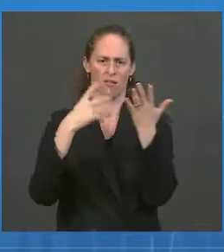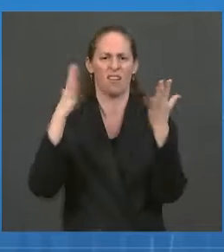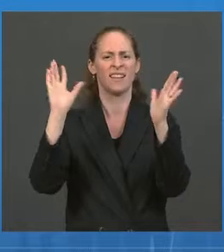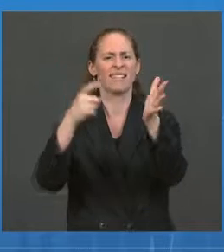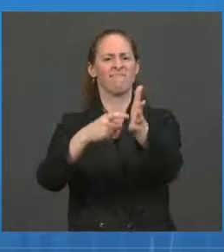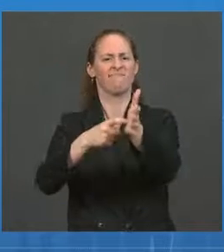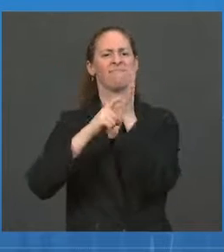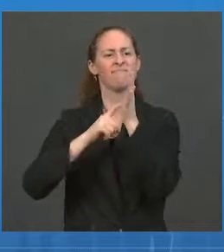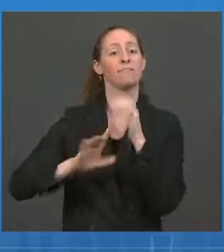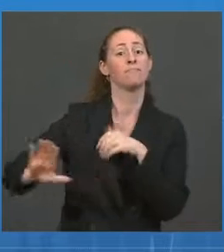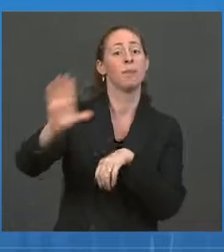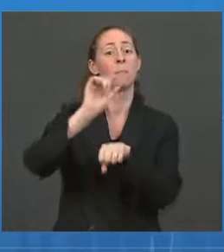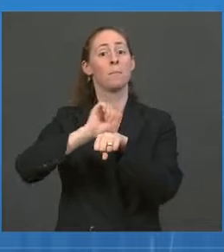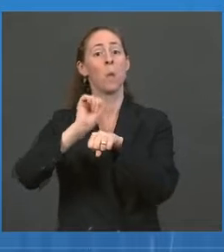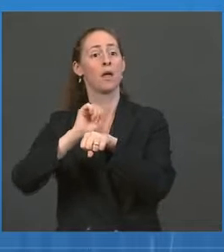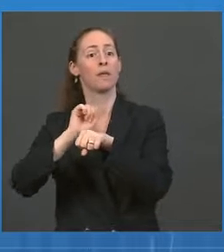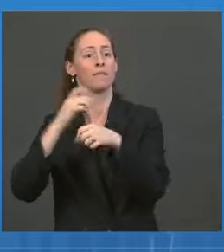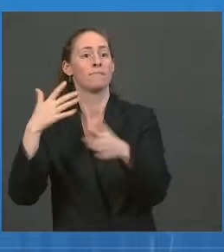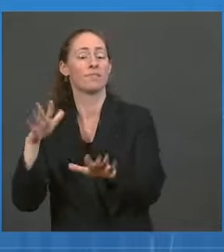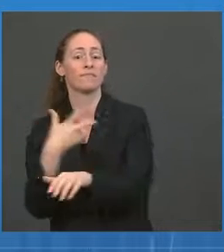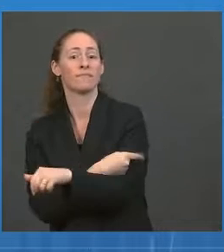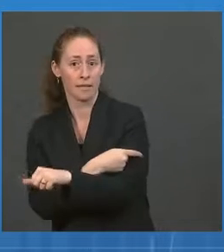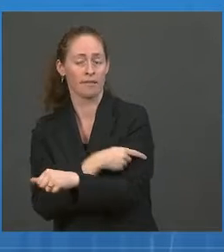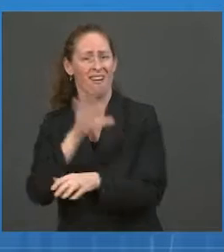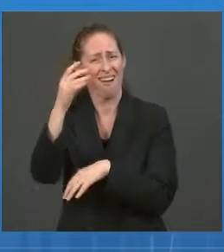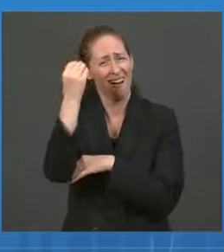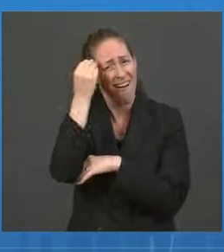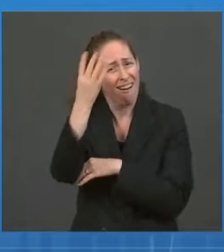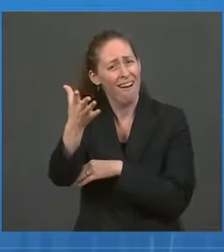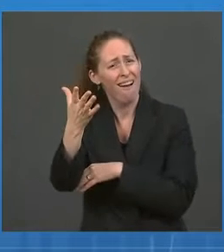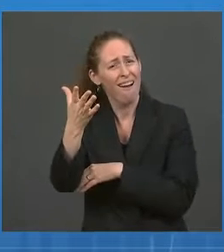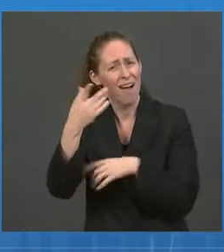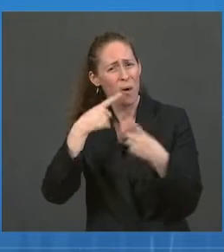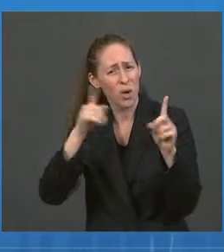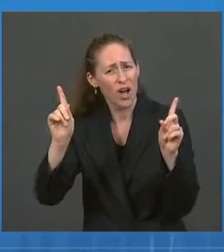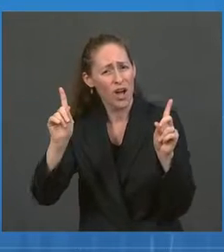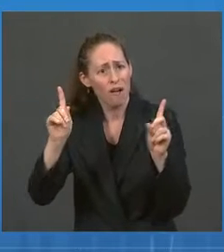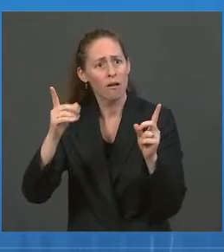Vaccination requirements work, and they're good for the economy.